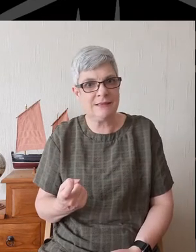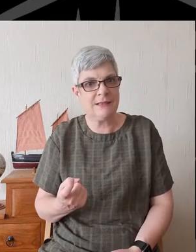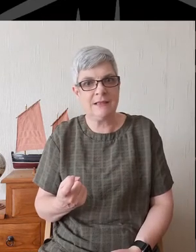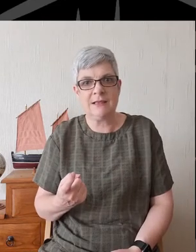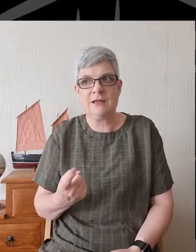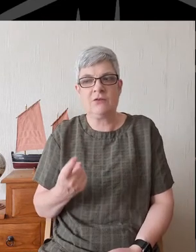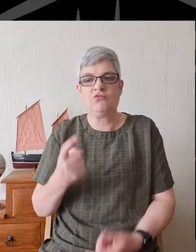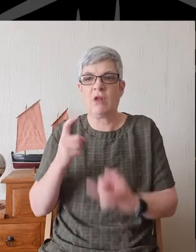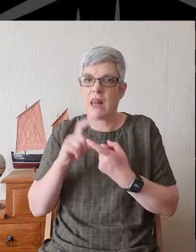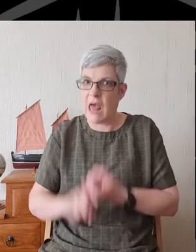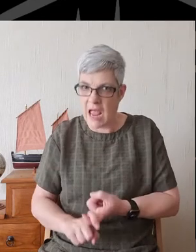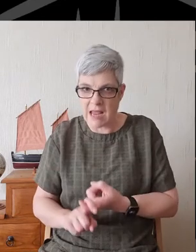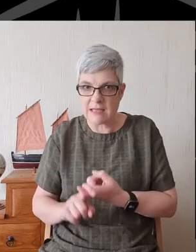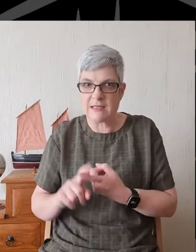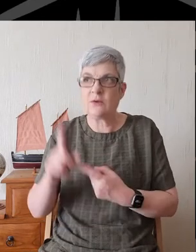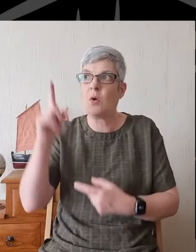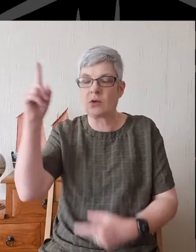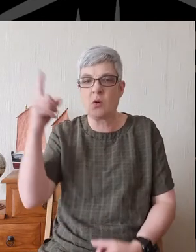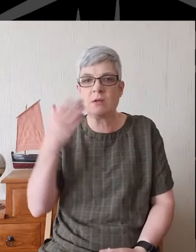on the love of God.